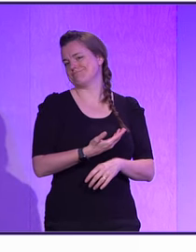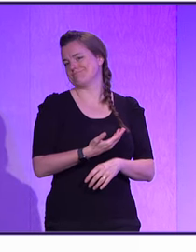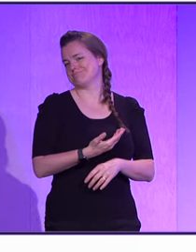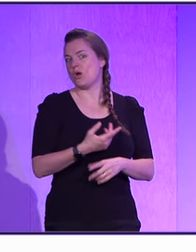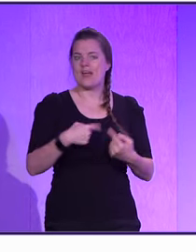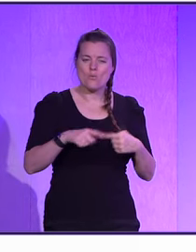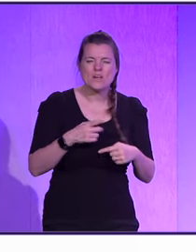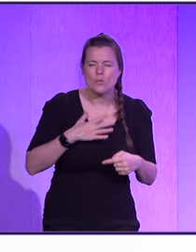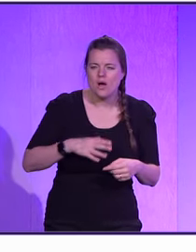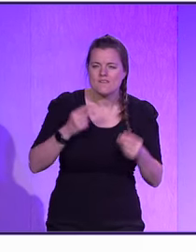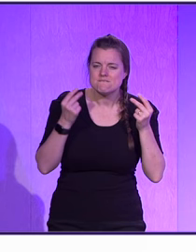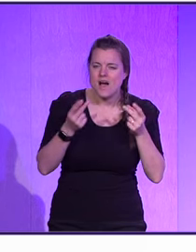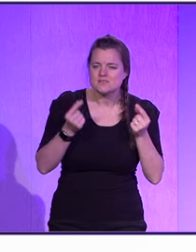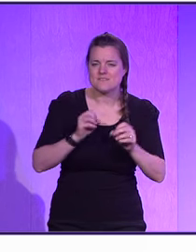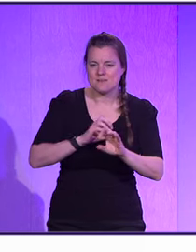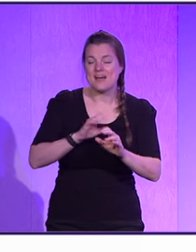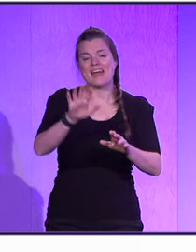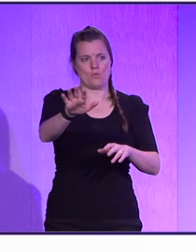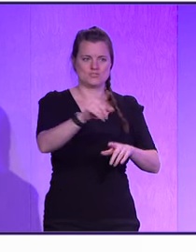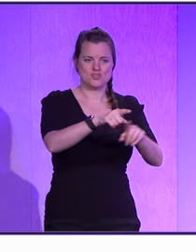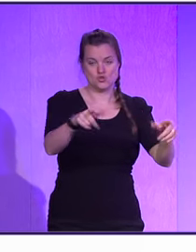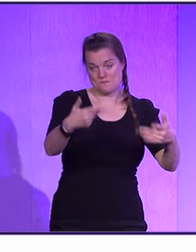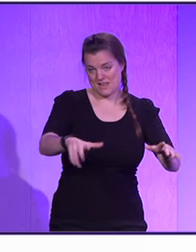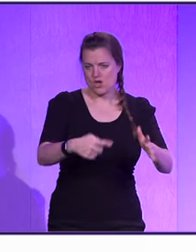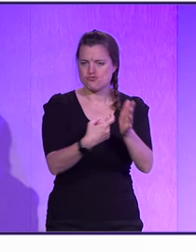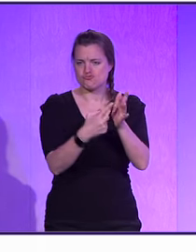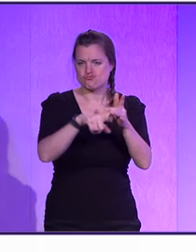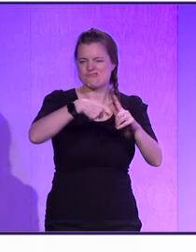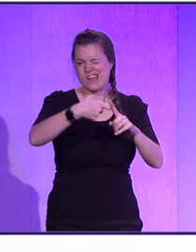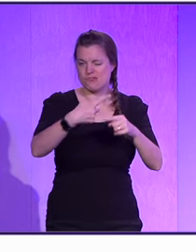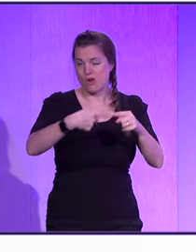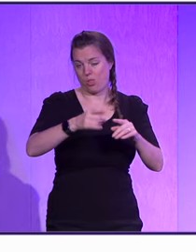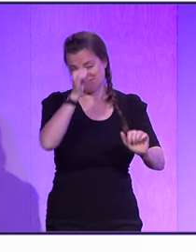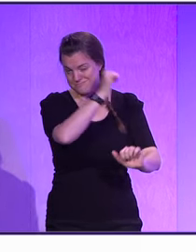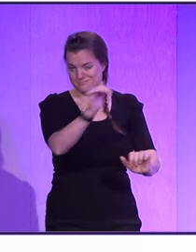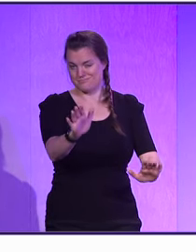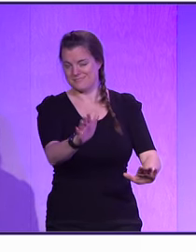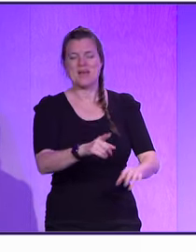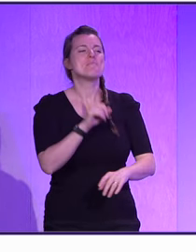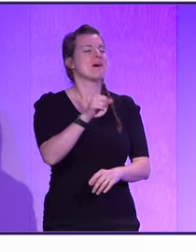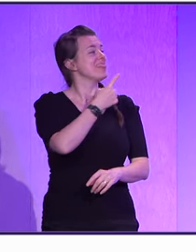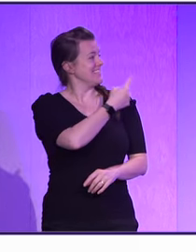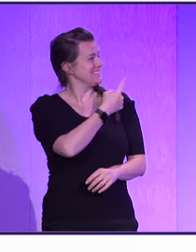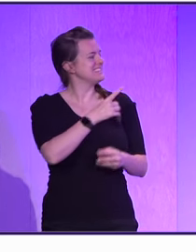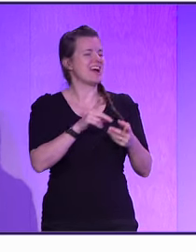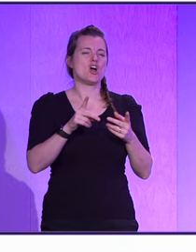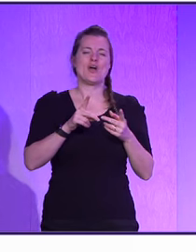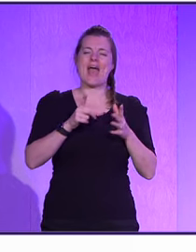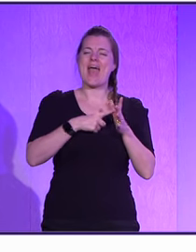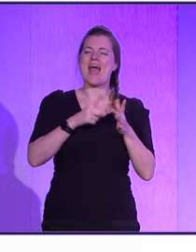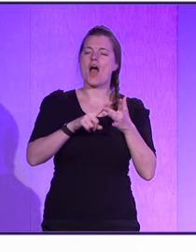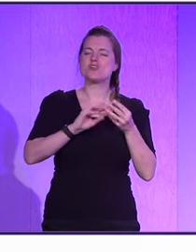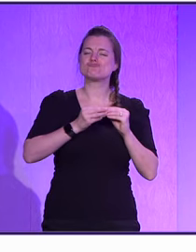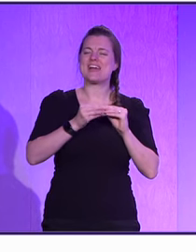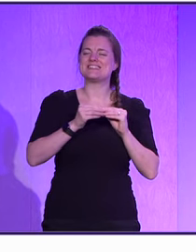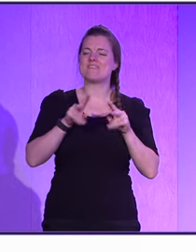So, we all want fast feedback, right? By the way, you've been rake rolled. This is the default way of AI generating a video player,